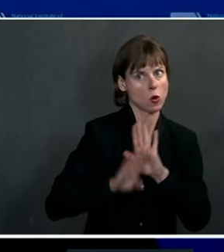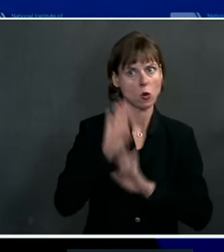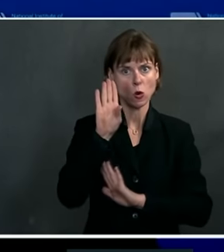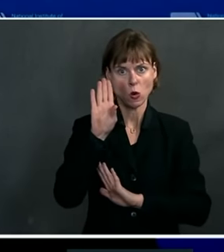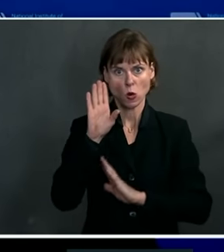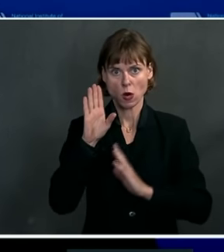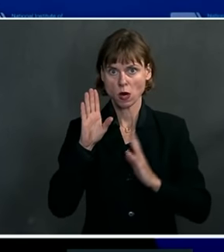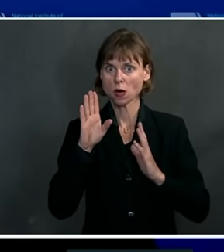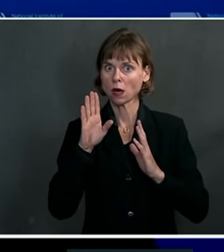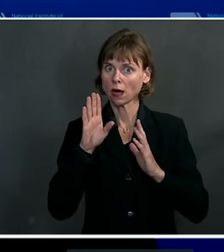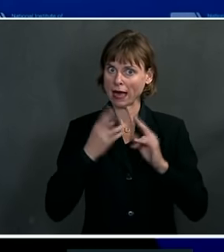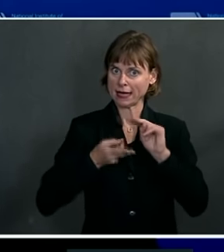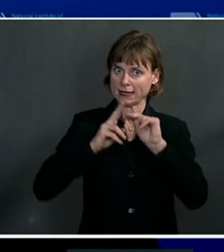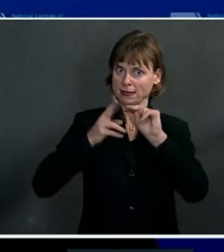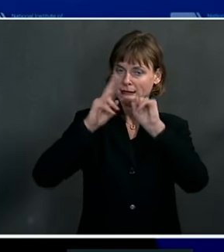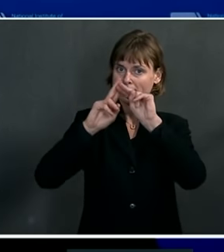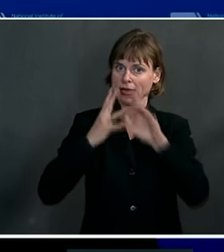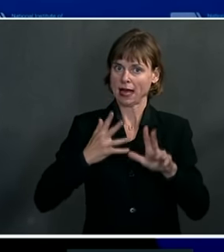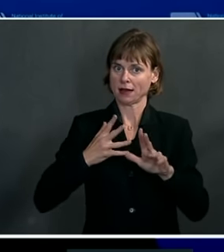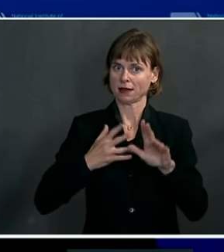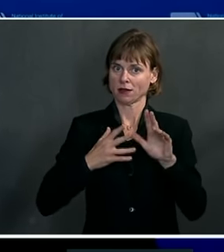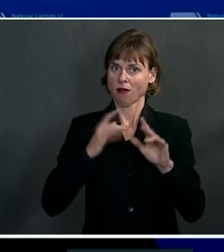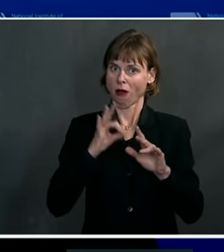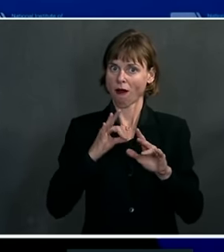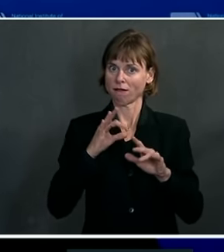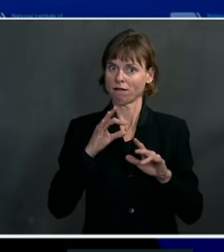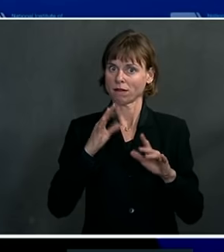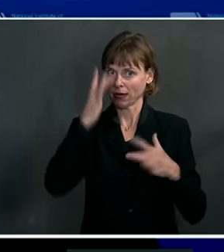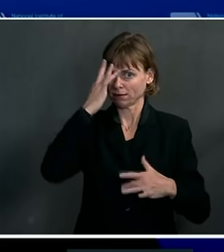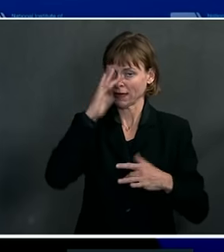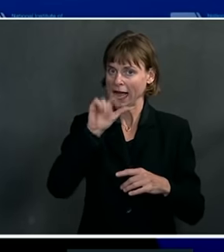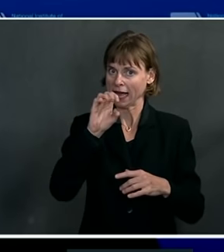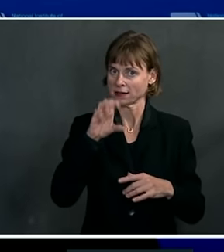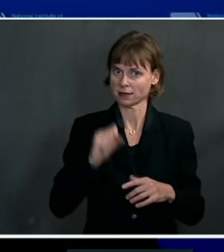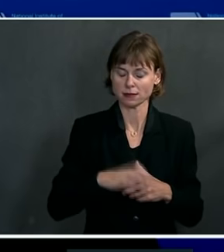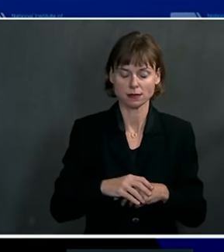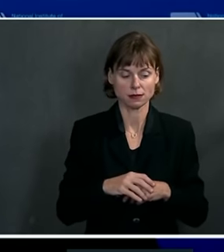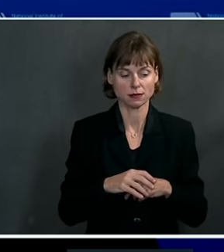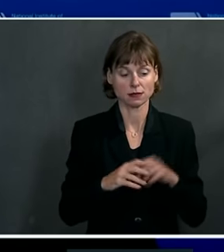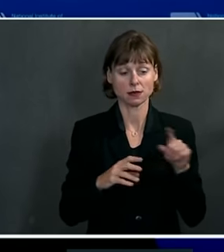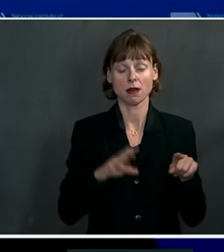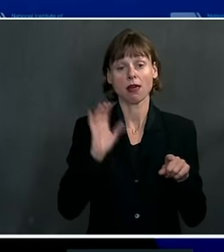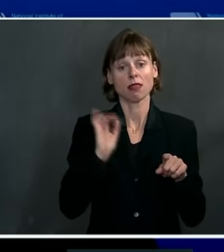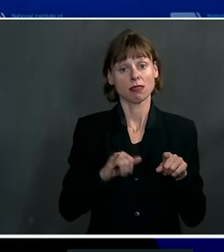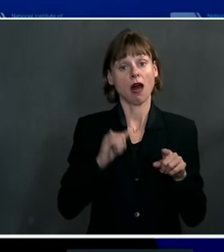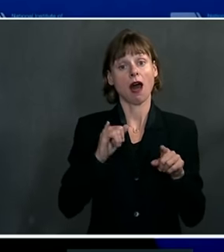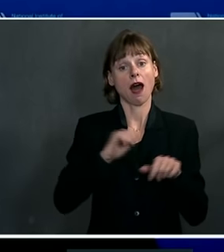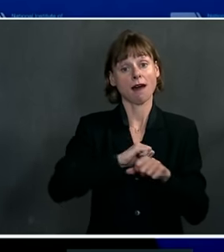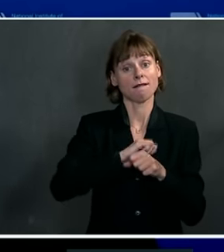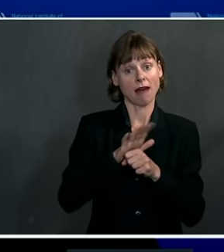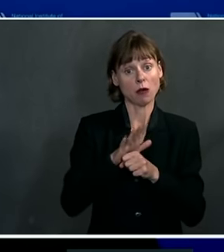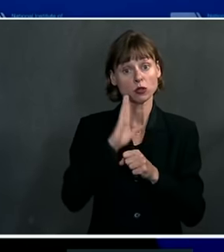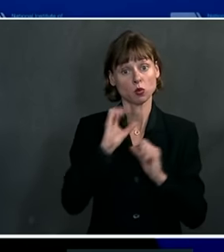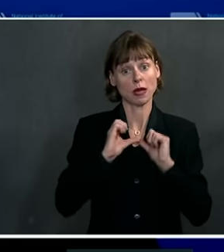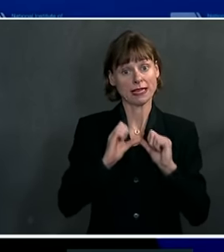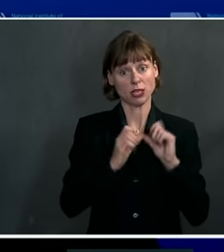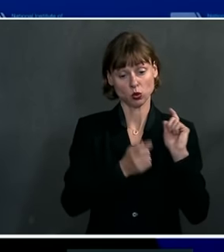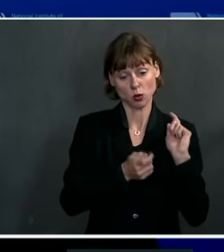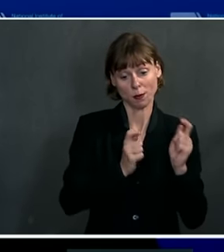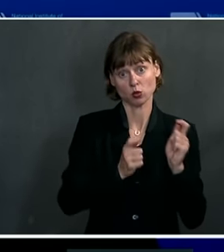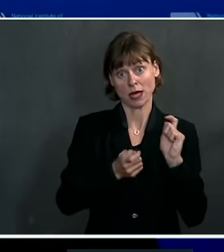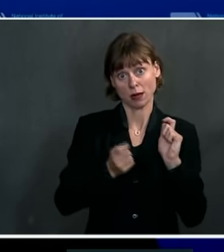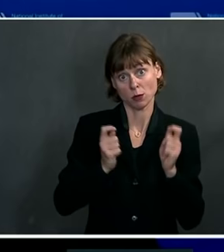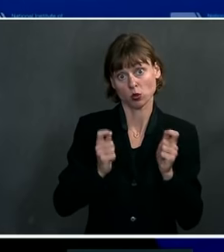of acceleration of cases that we've seen, is that the virus will continue to mutate and will